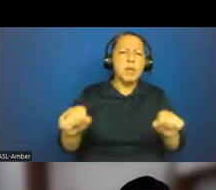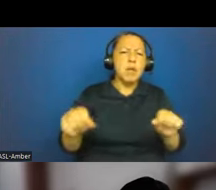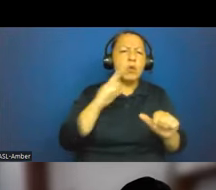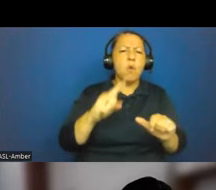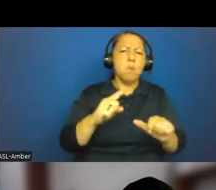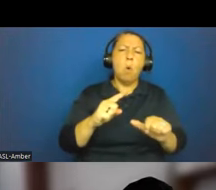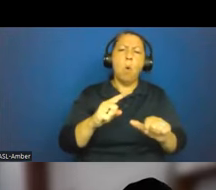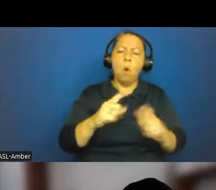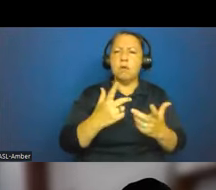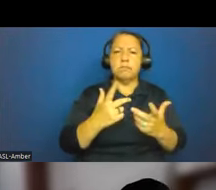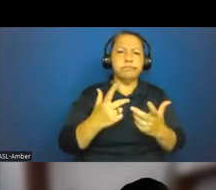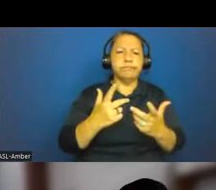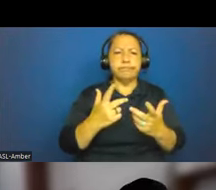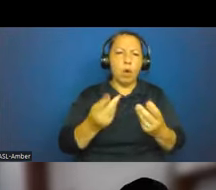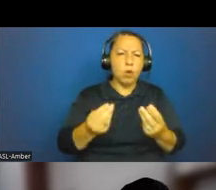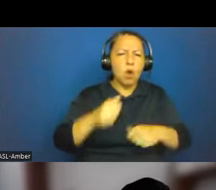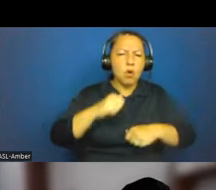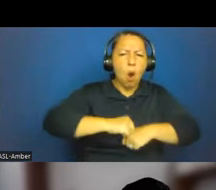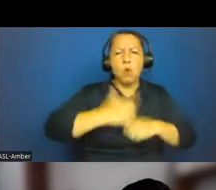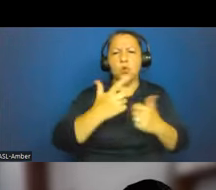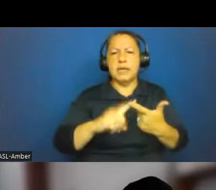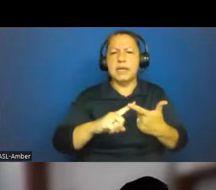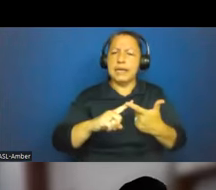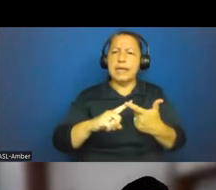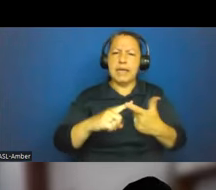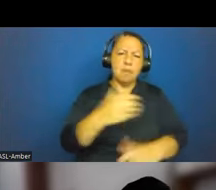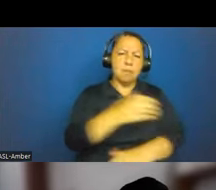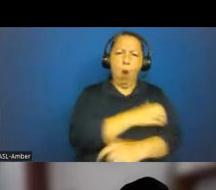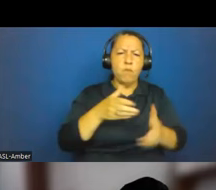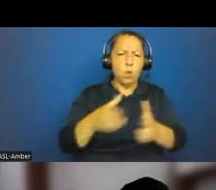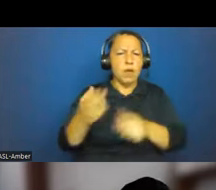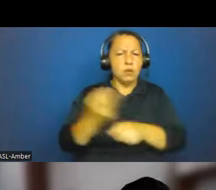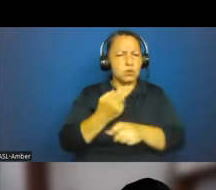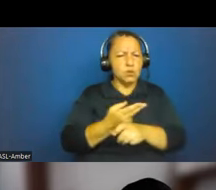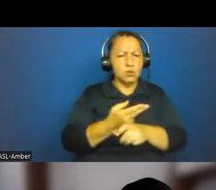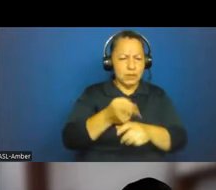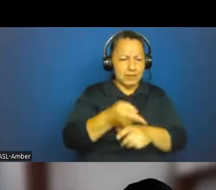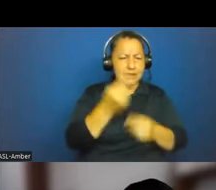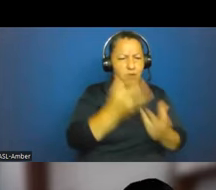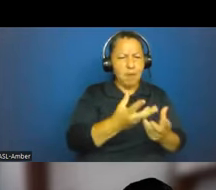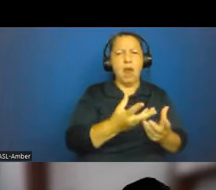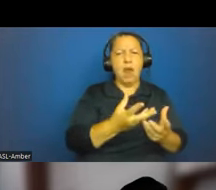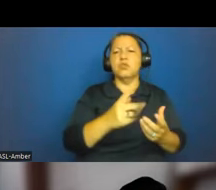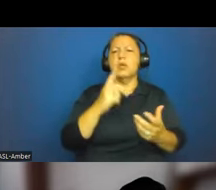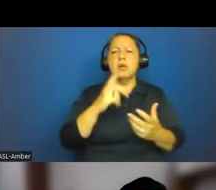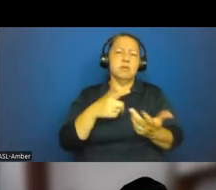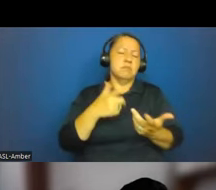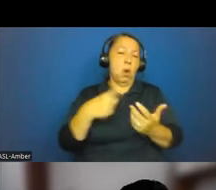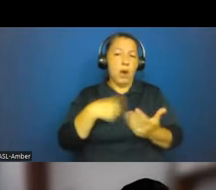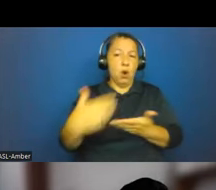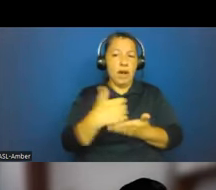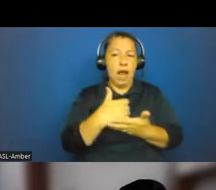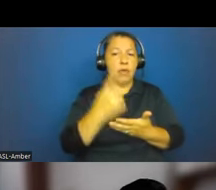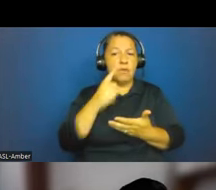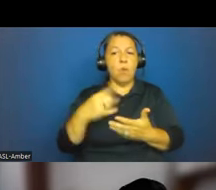leverage and utilize longitudinal data sets for the benefit of humanity more broadly. In other words, how can archaeology